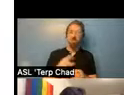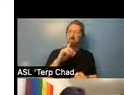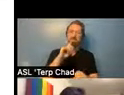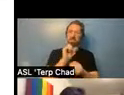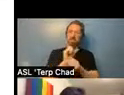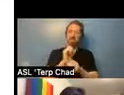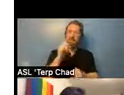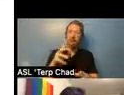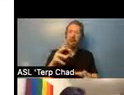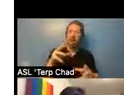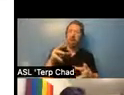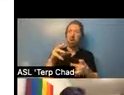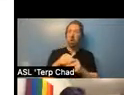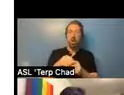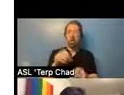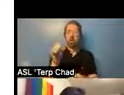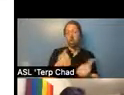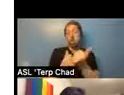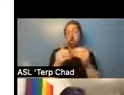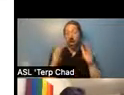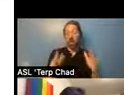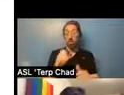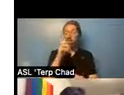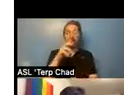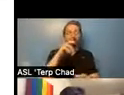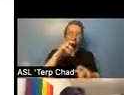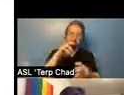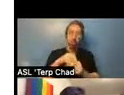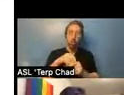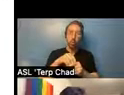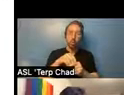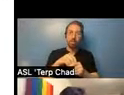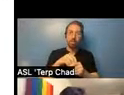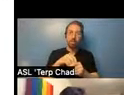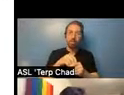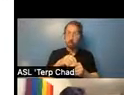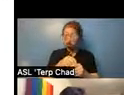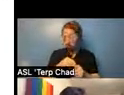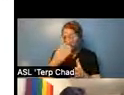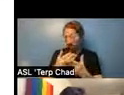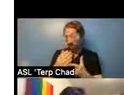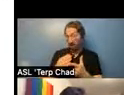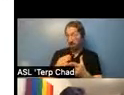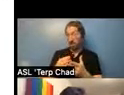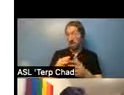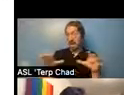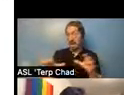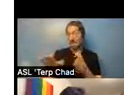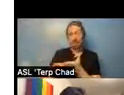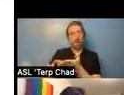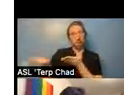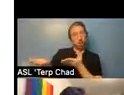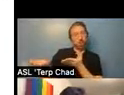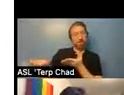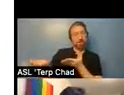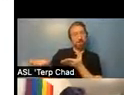actively excluded from housing rights spaces. So, uh, yeah. Um, so it says here when